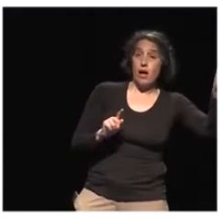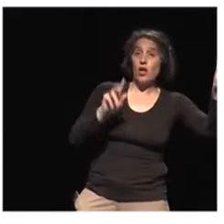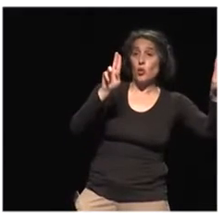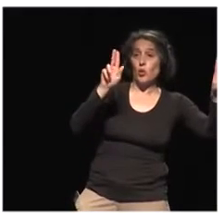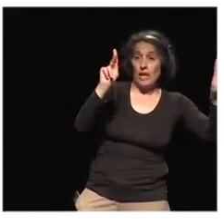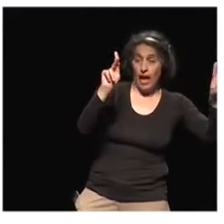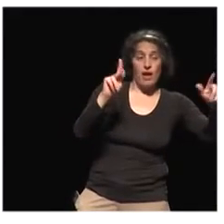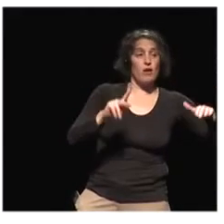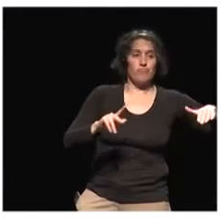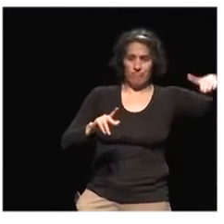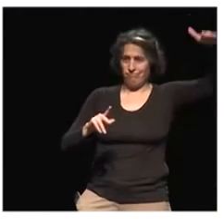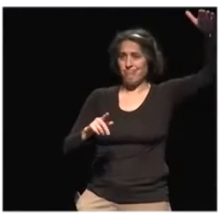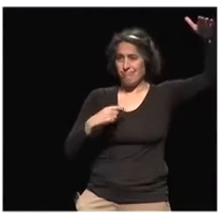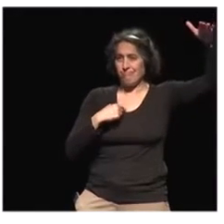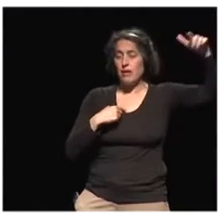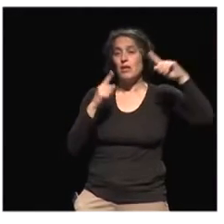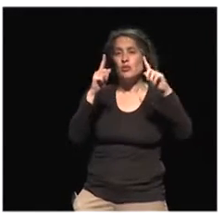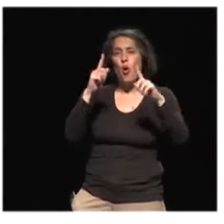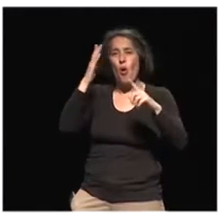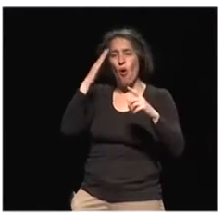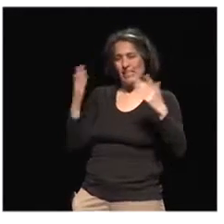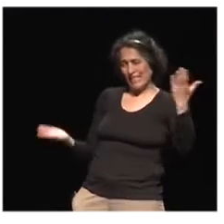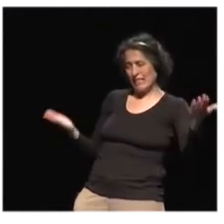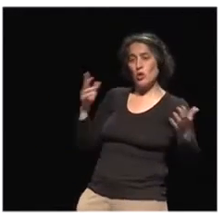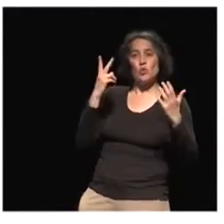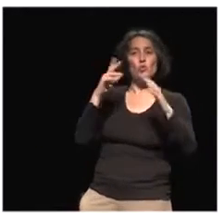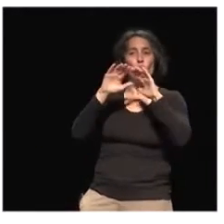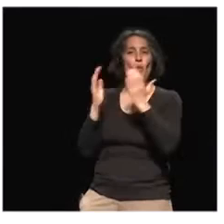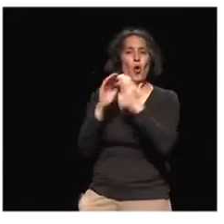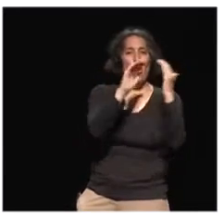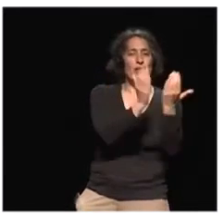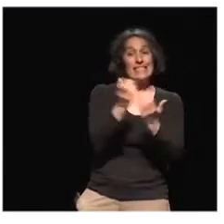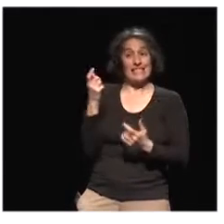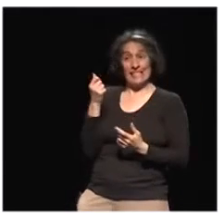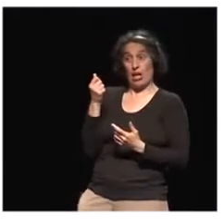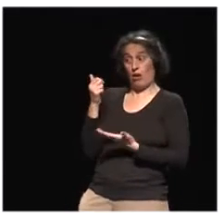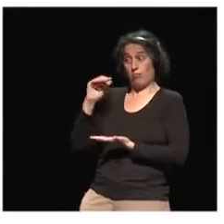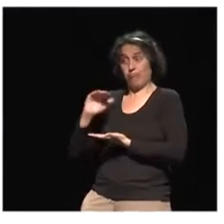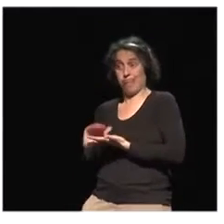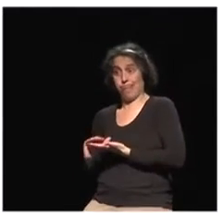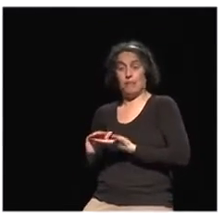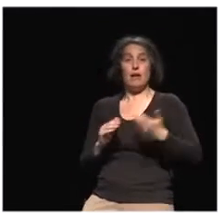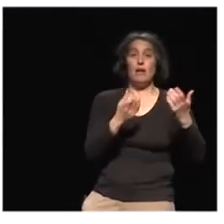awareness that there is no one fixed presentation or